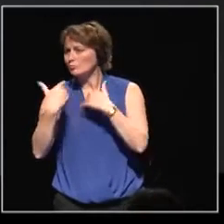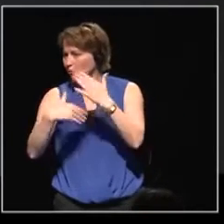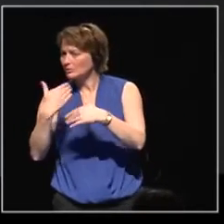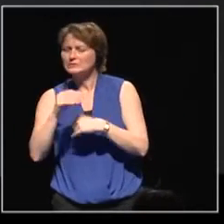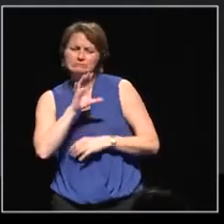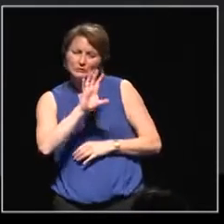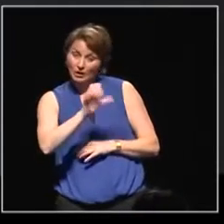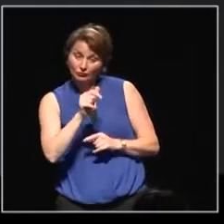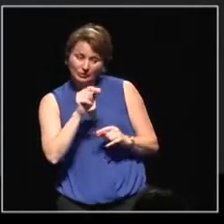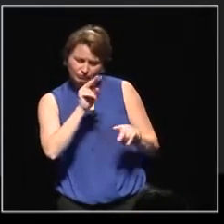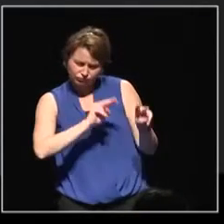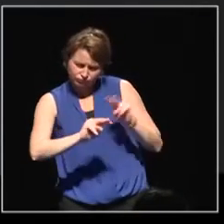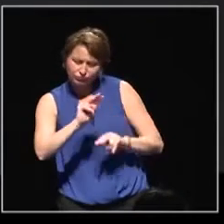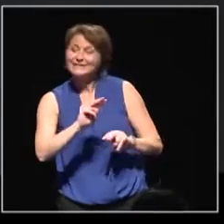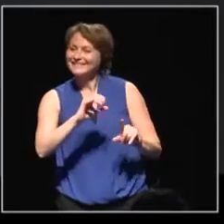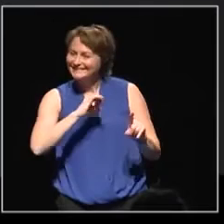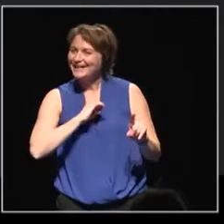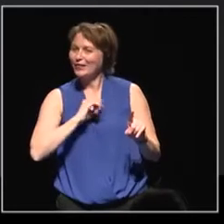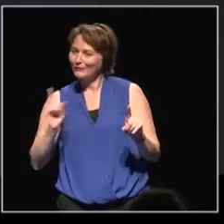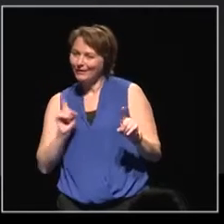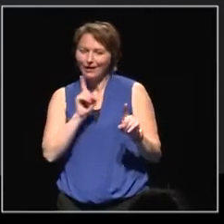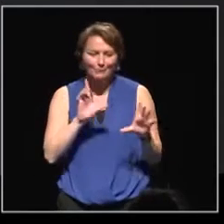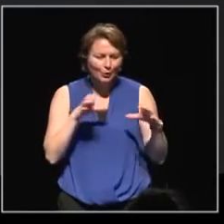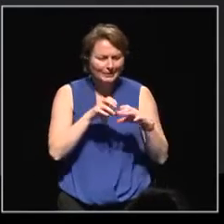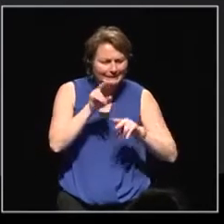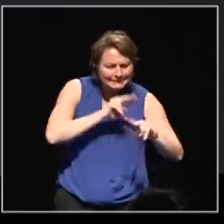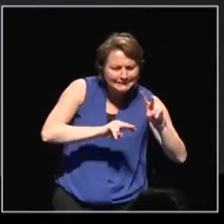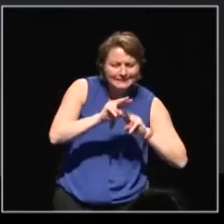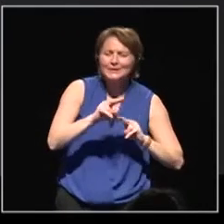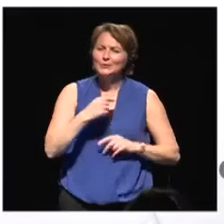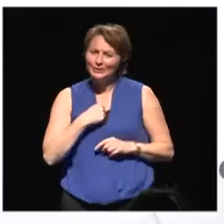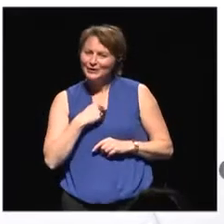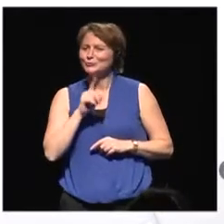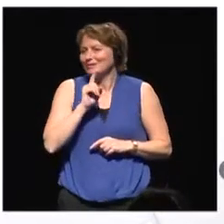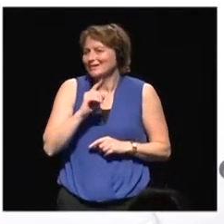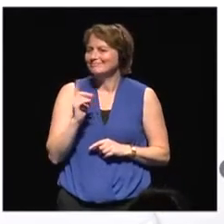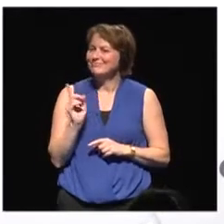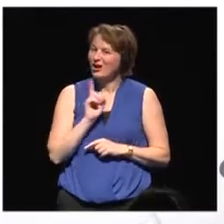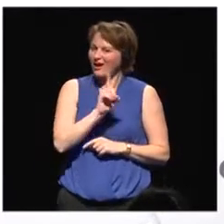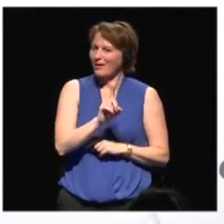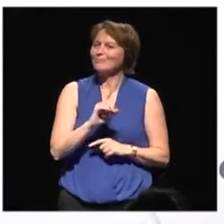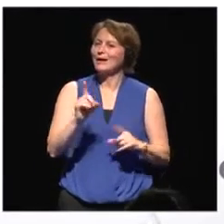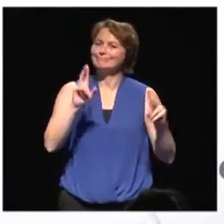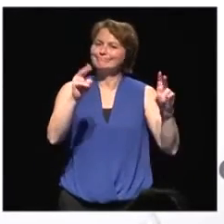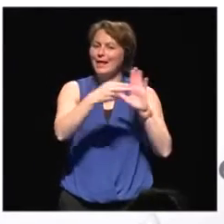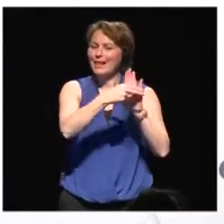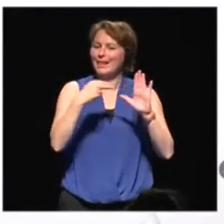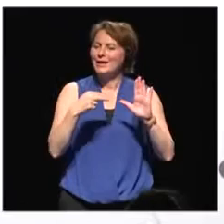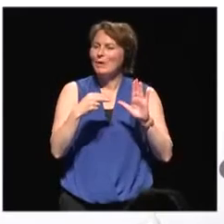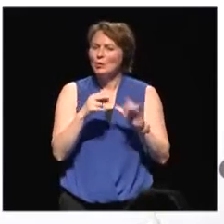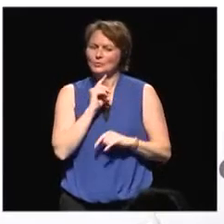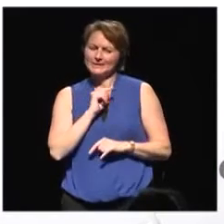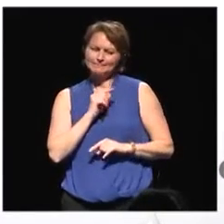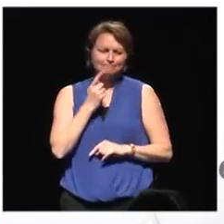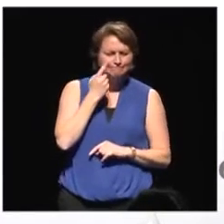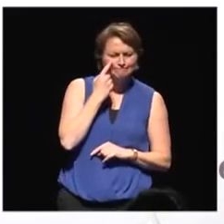country, they are learning also. We come, we refer as critical friends. The key output from this